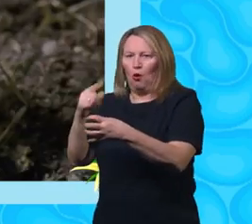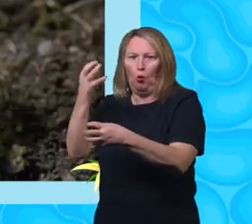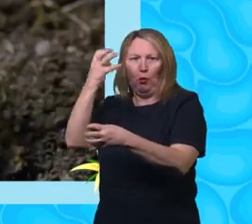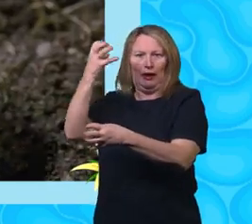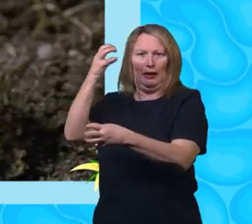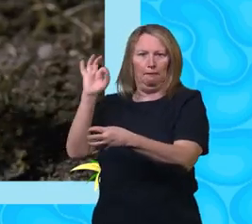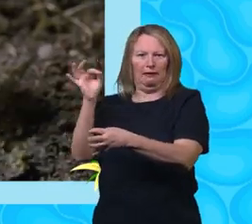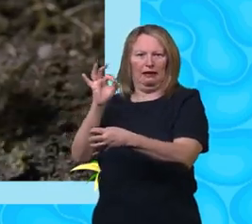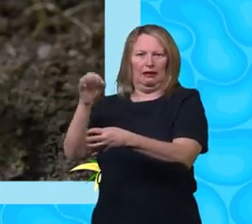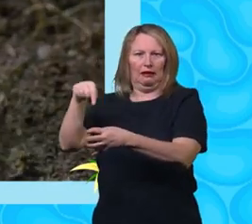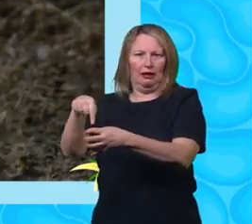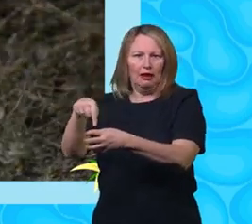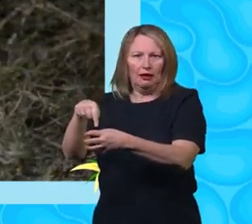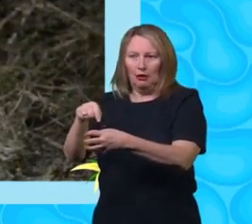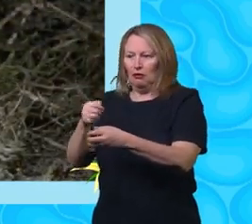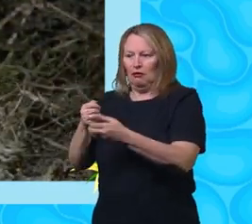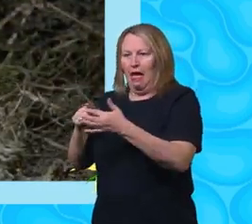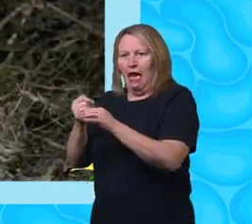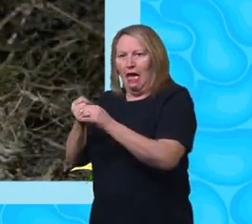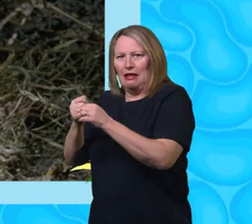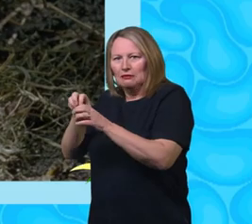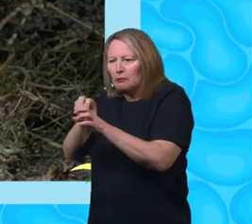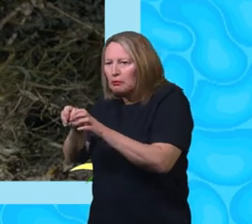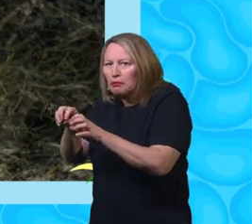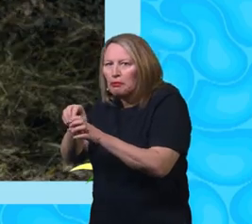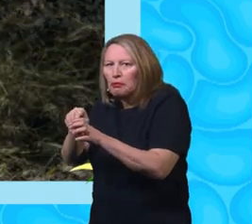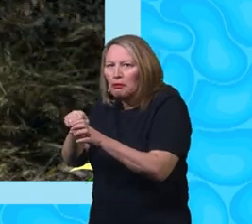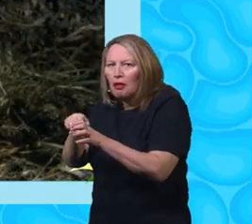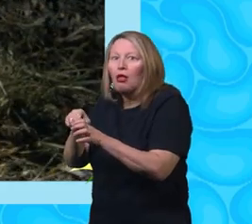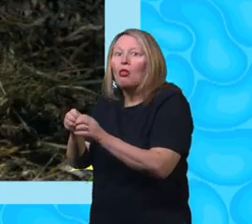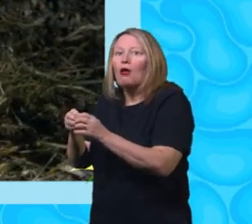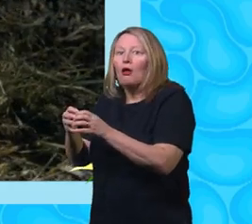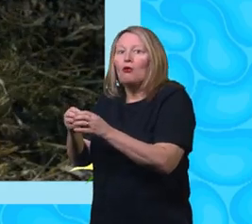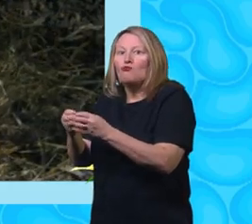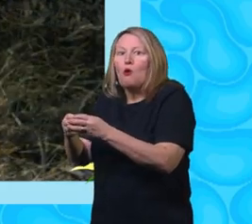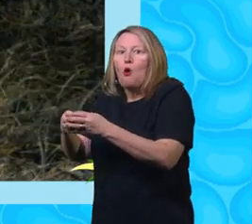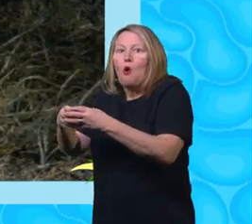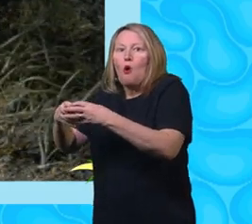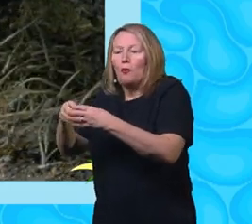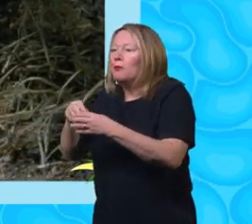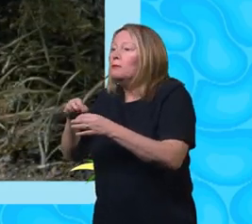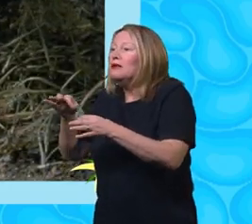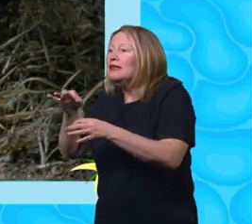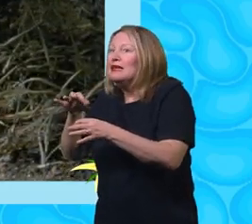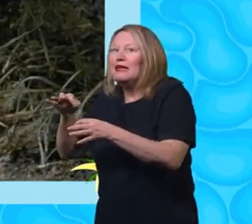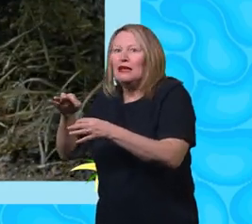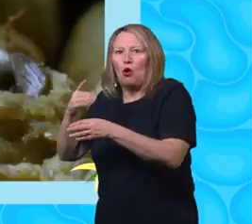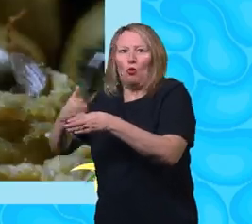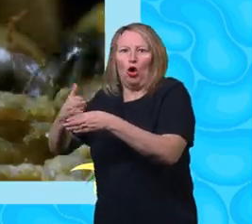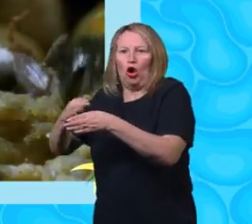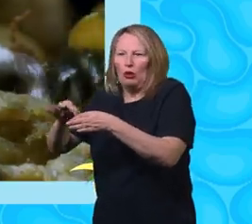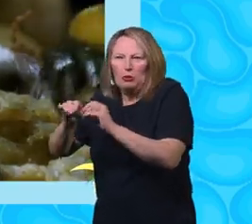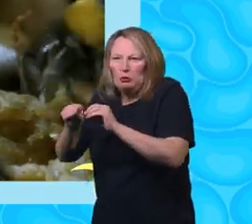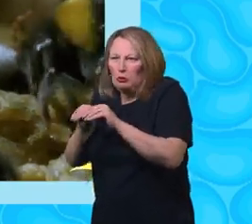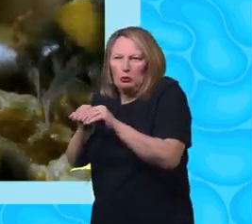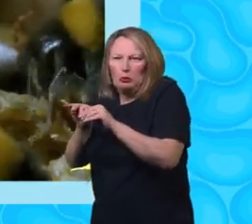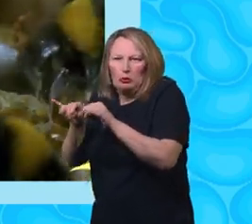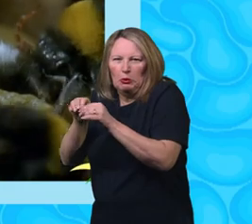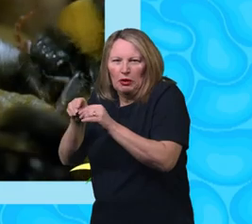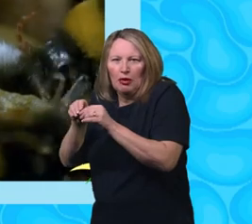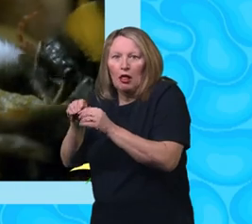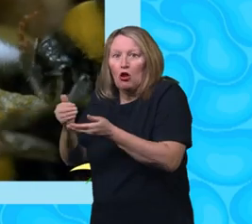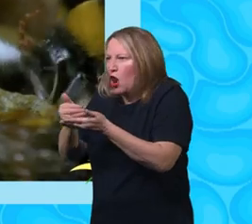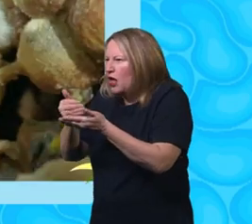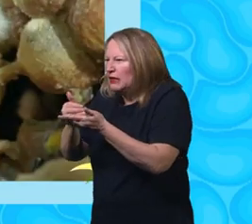She lays eggs which grow into female bees, called workers, who protect the nest and collect food.